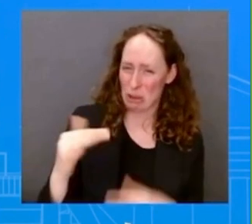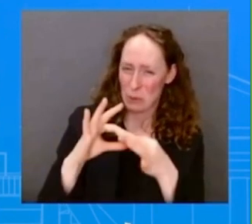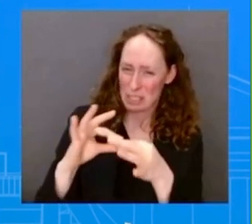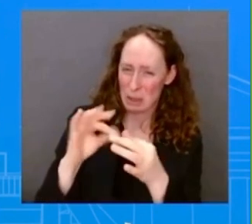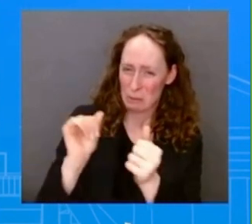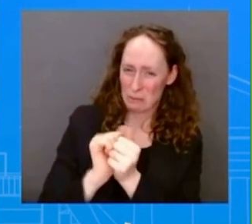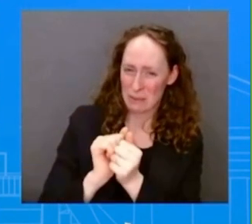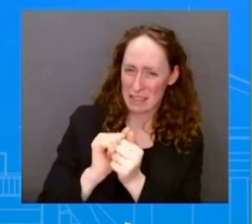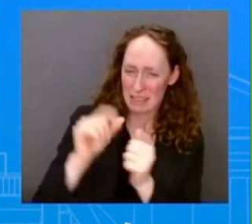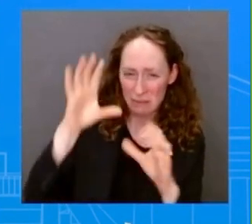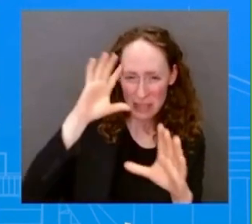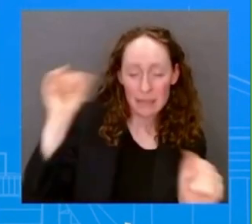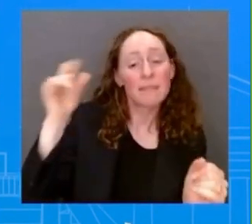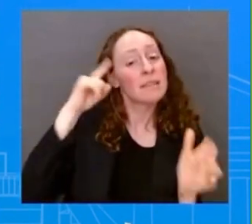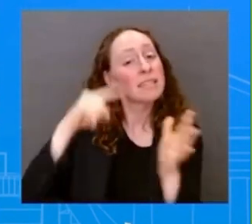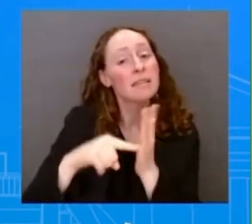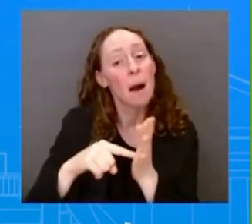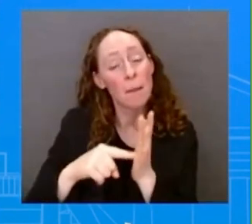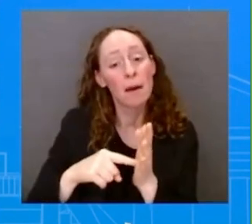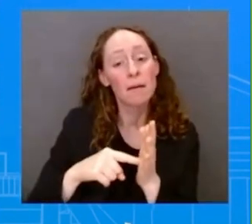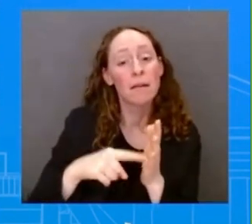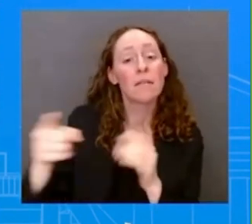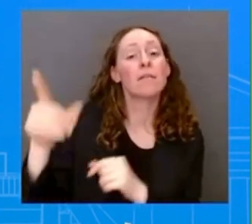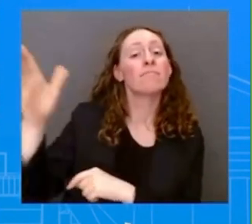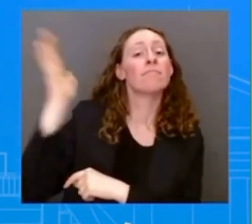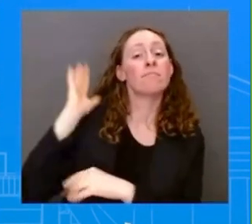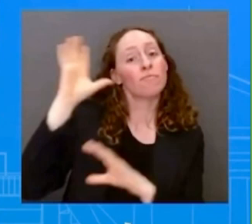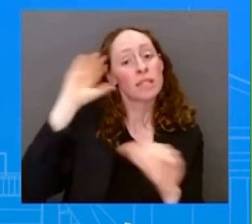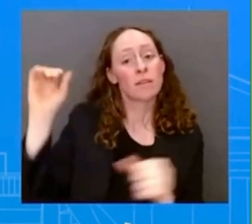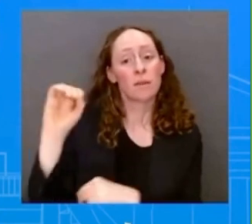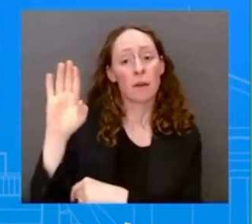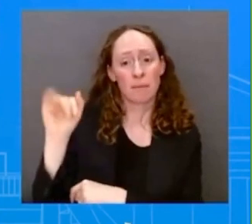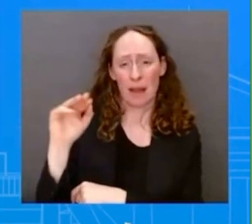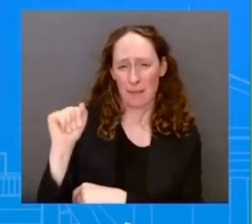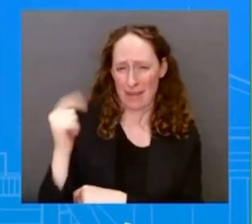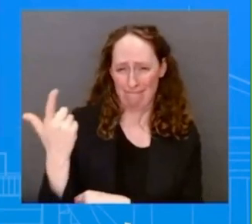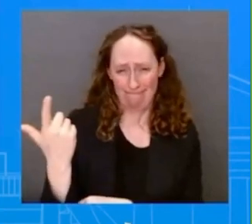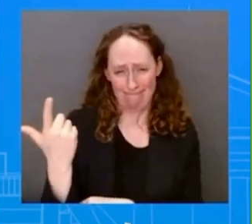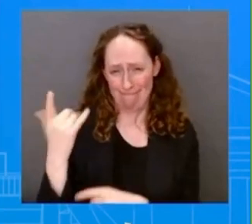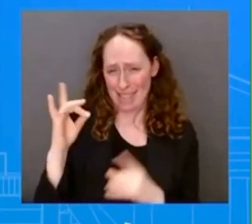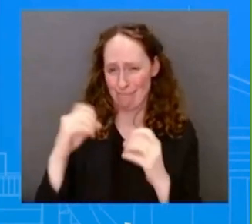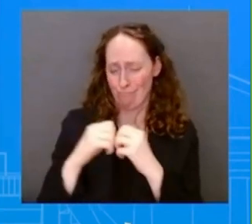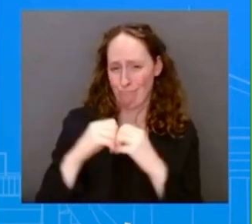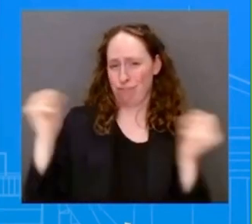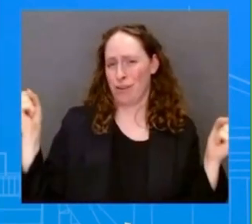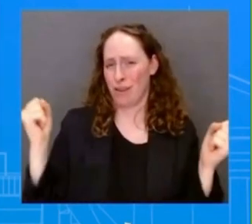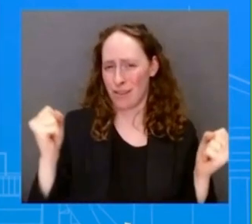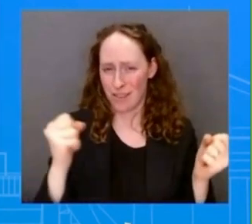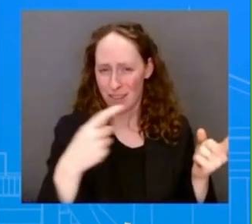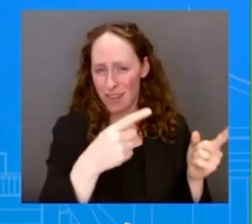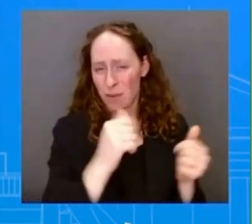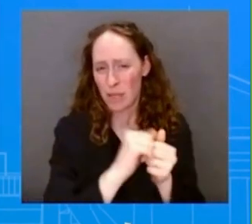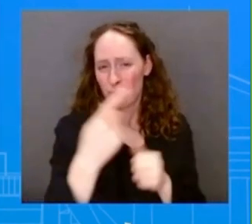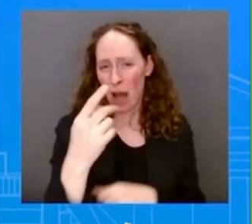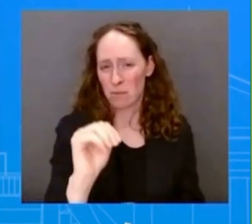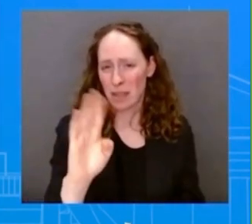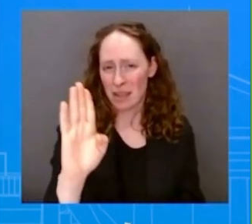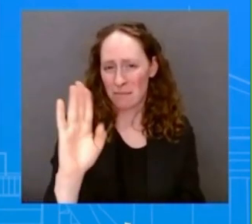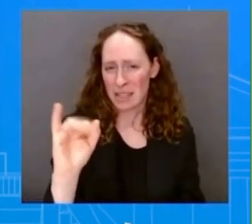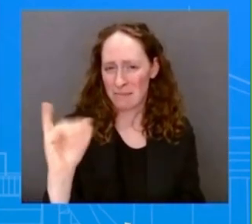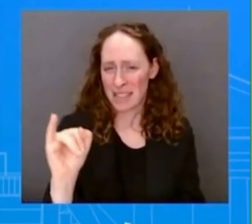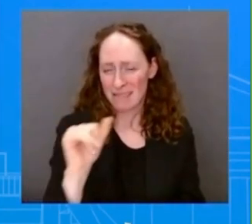Netanyahu responding to the White House call to find a compromise? Well, if you look at his statement that he put out, I mean, there's a lot